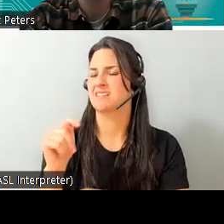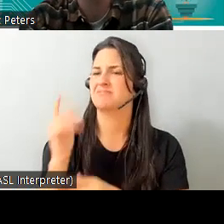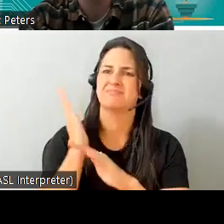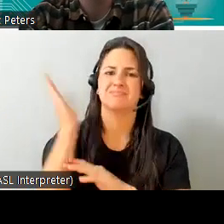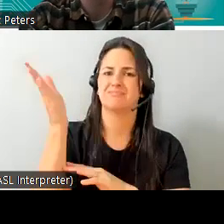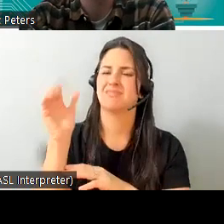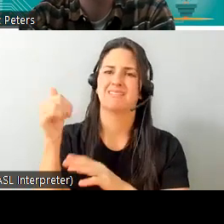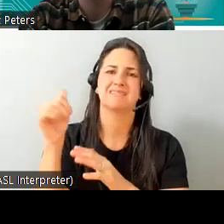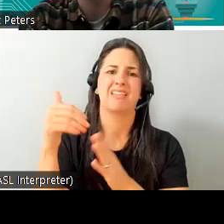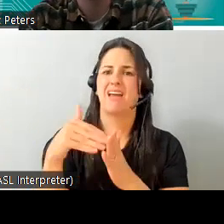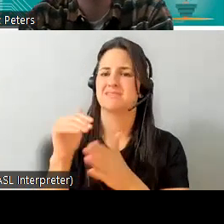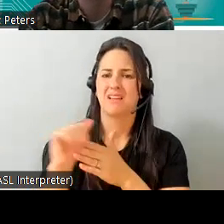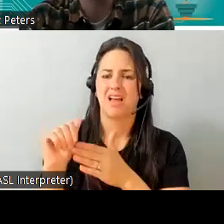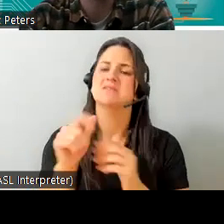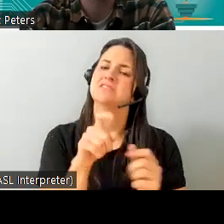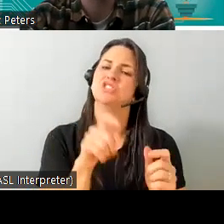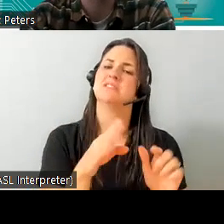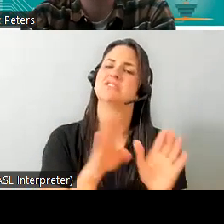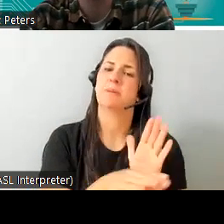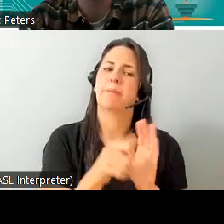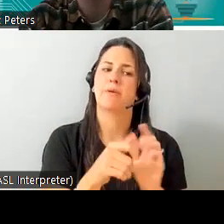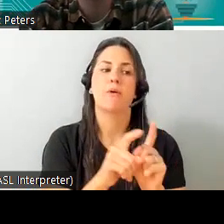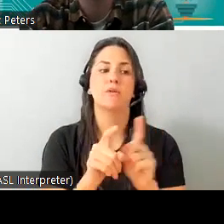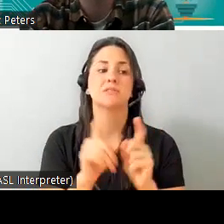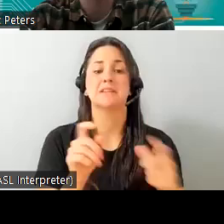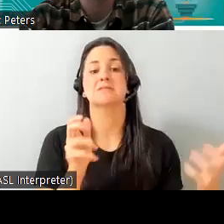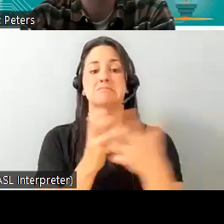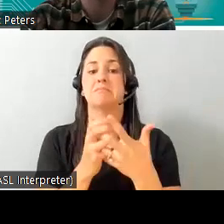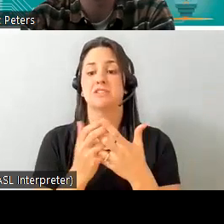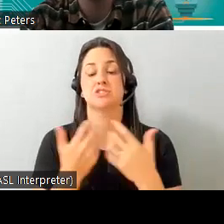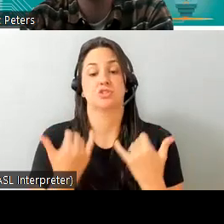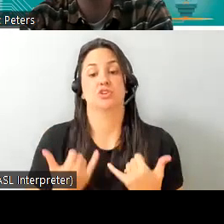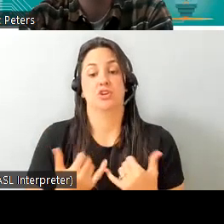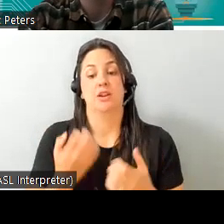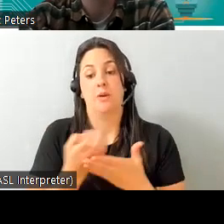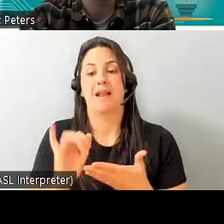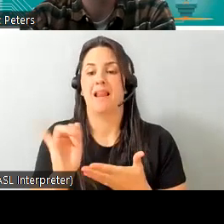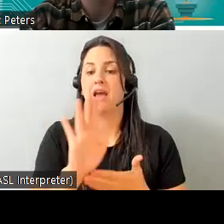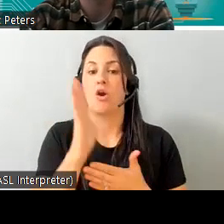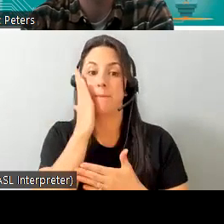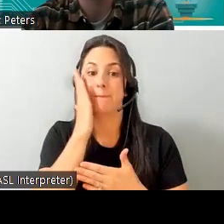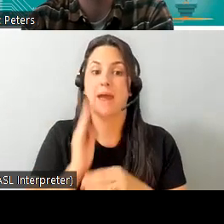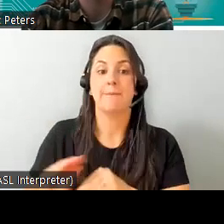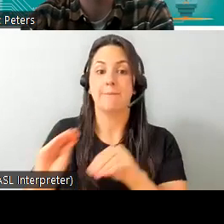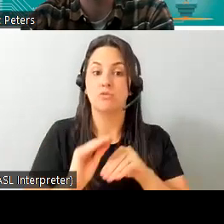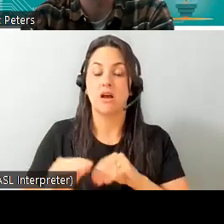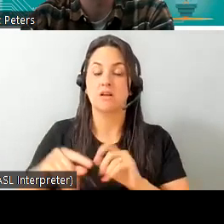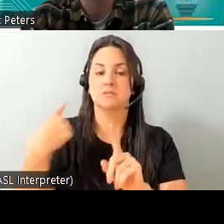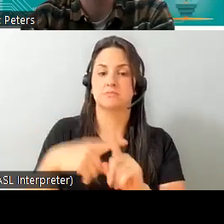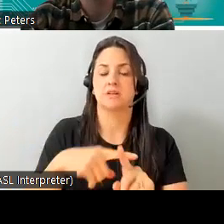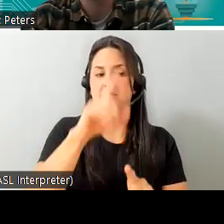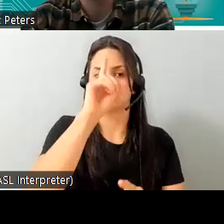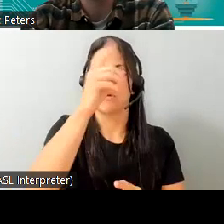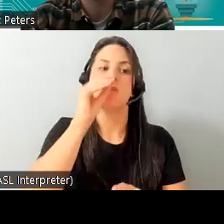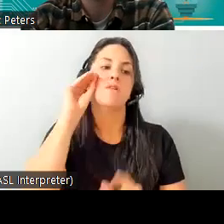lastly it should be capable of interfacing both with her existing equipment like the motorized bed as well as mainstream smart home